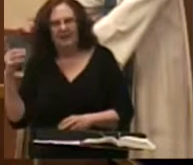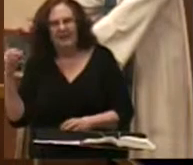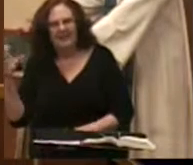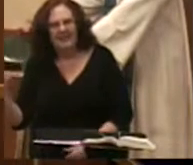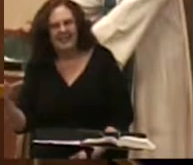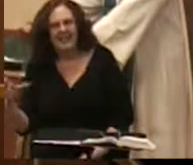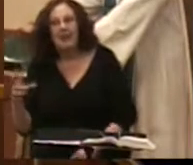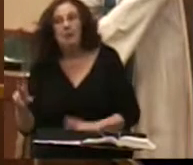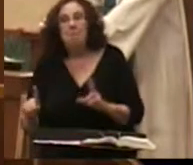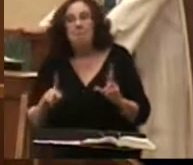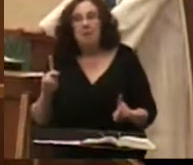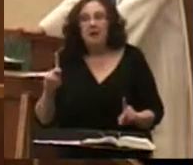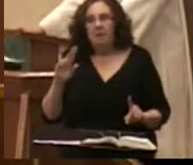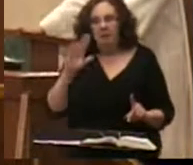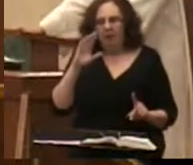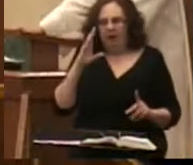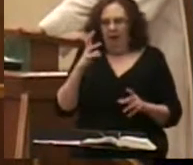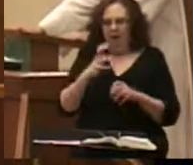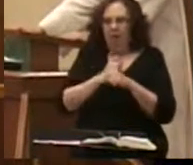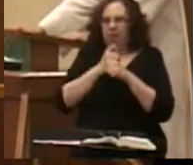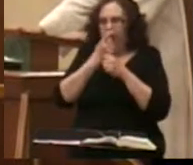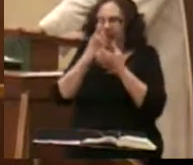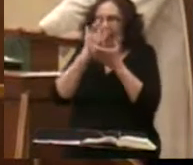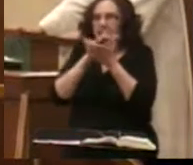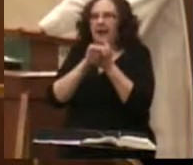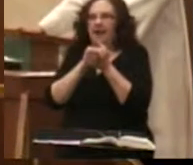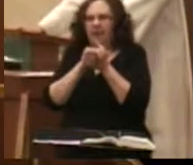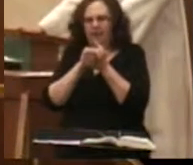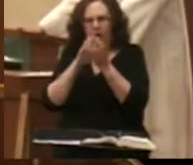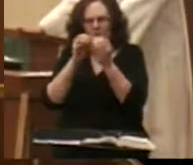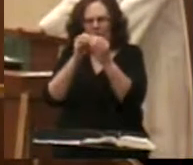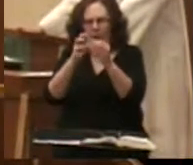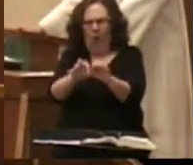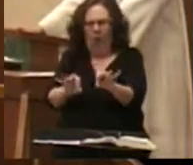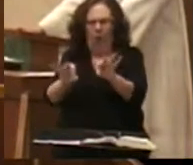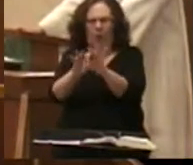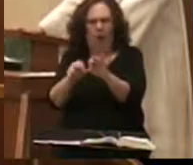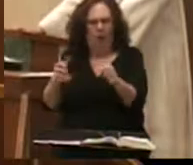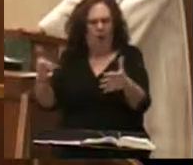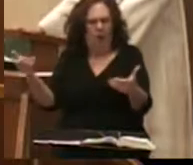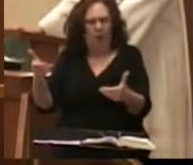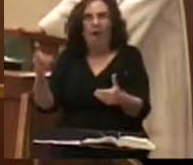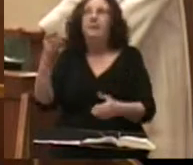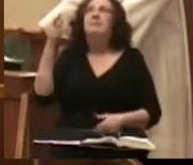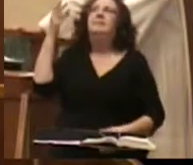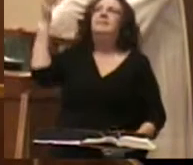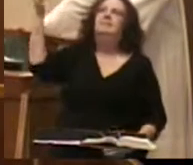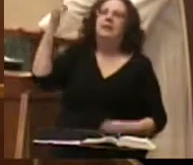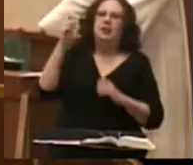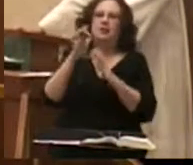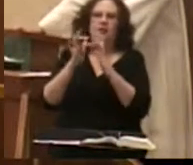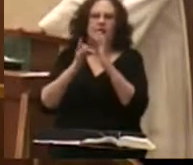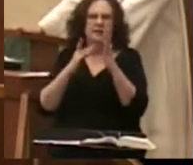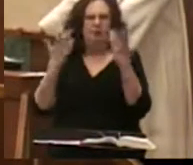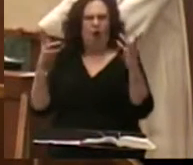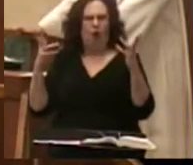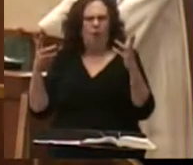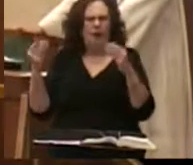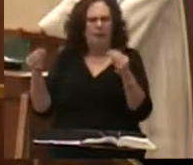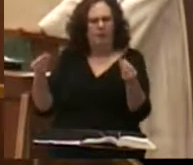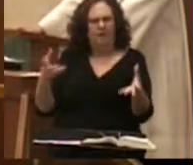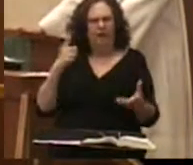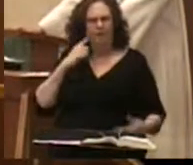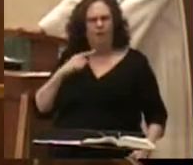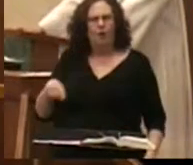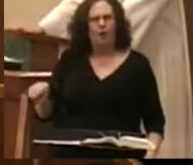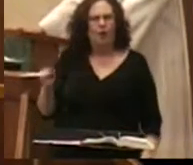is nothing in the world worth more than what Jesus has already provided for them for you.